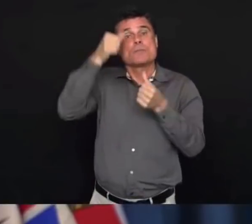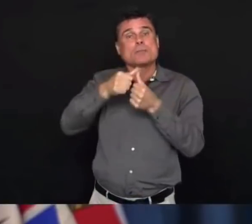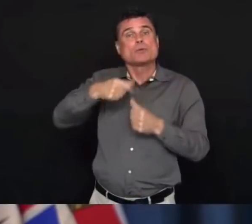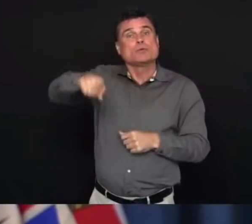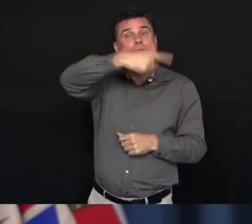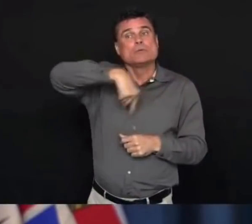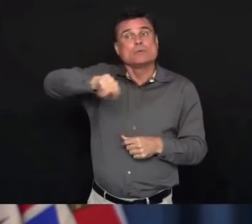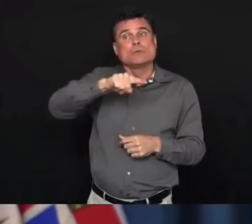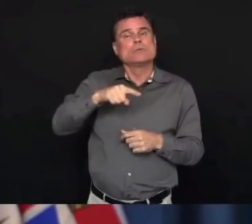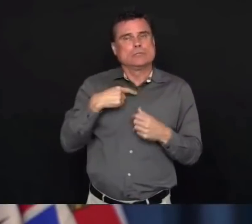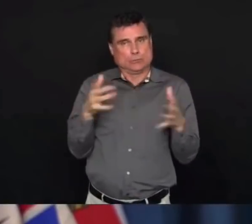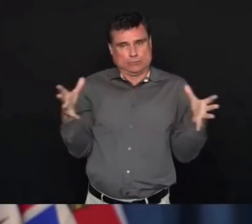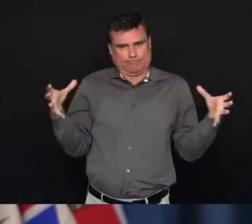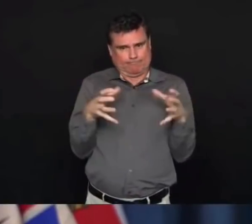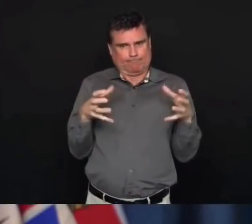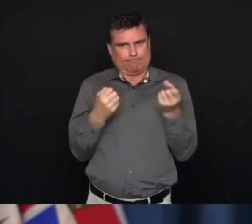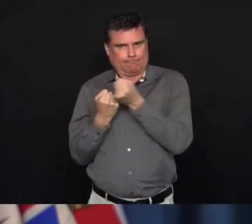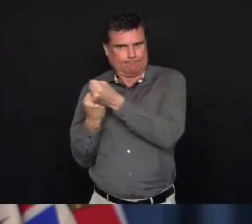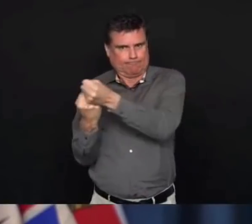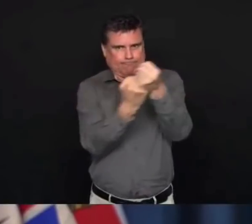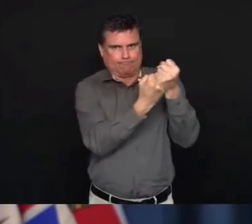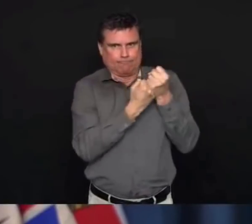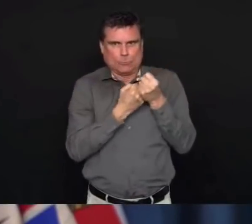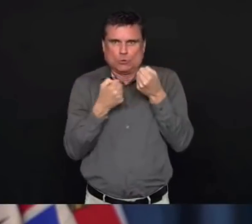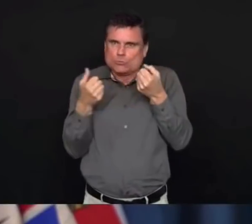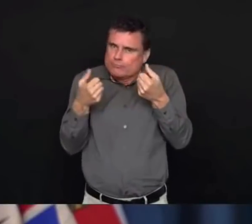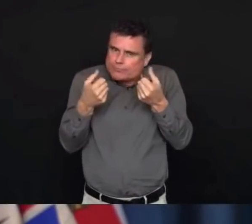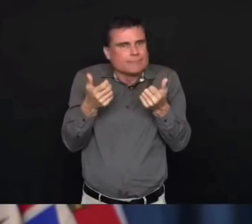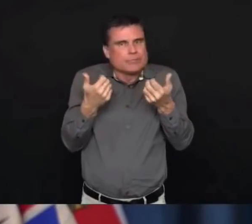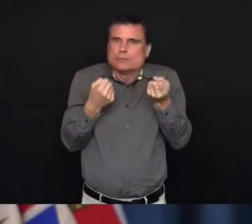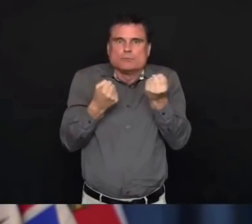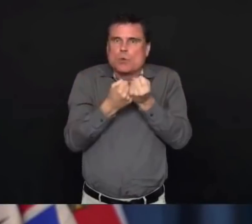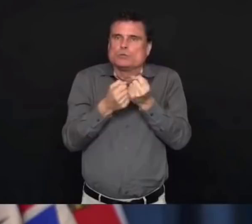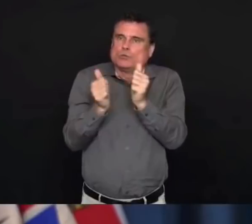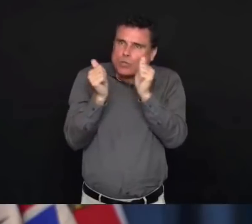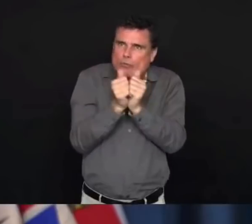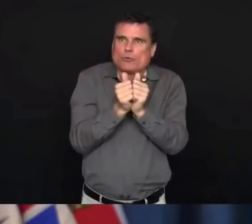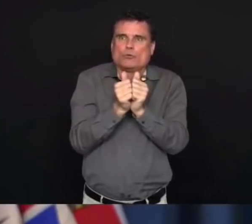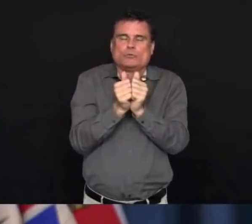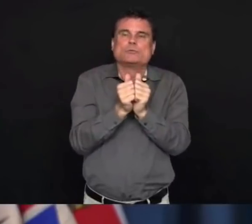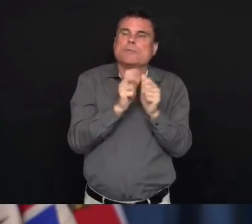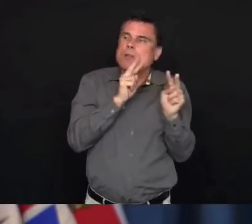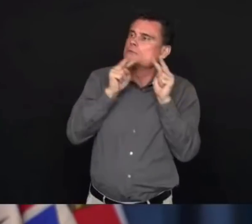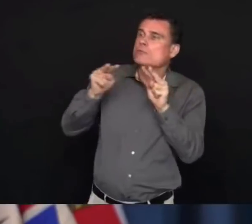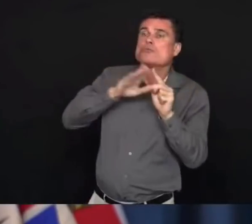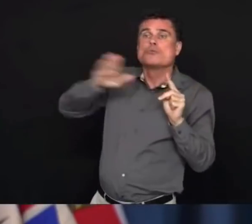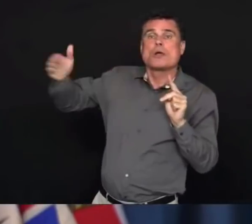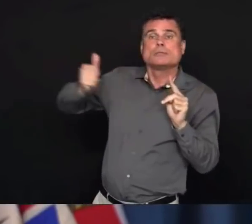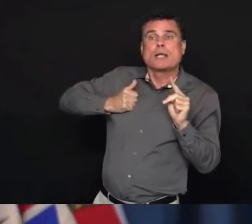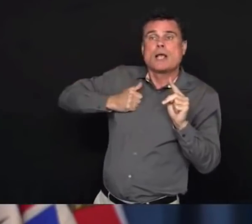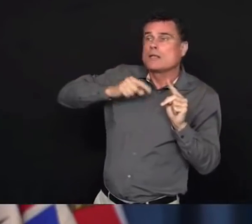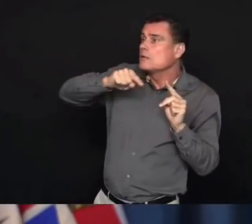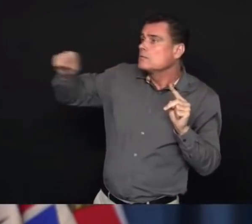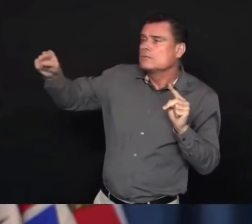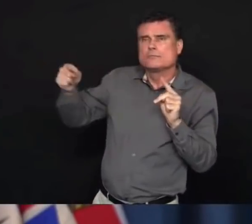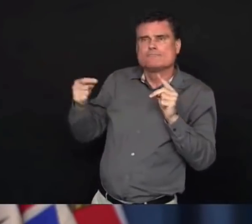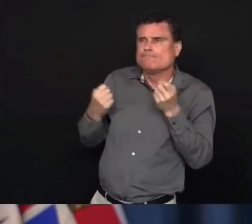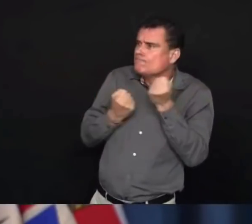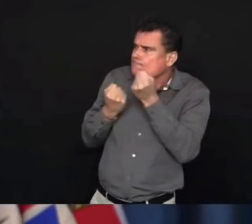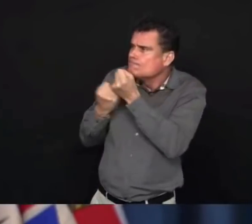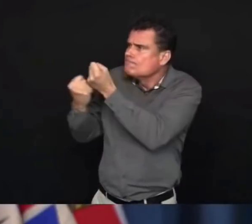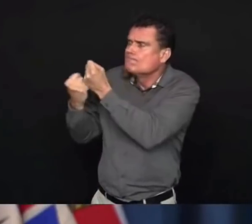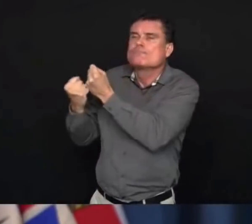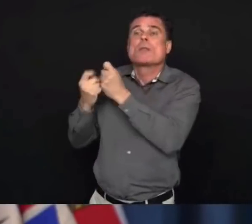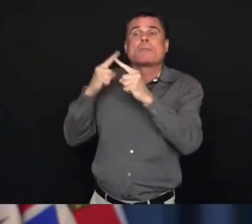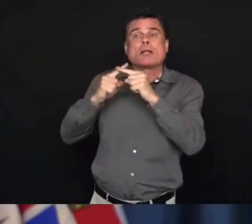us to let up at all. And I want to thank everybody for who's doing their part and others who may find this challenging. But